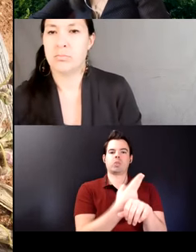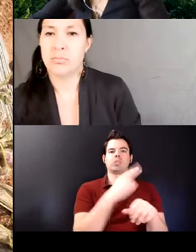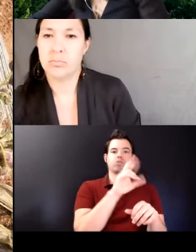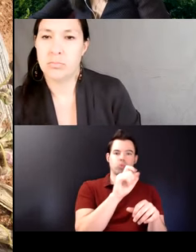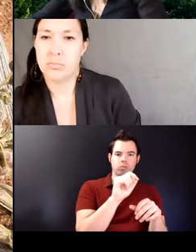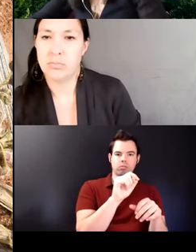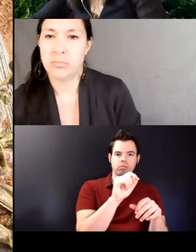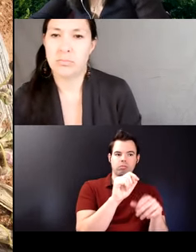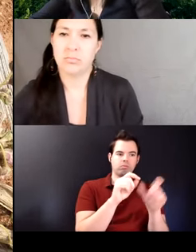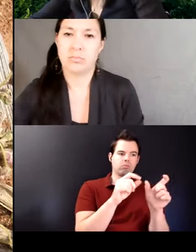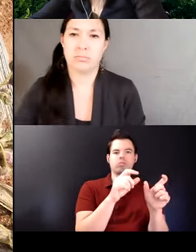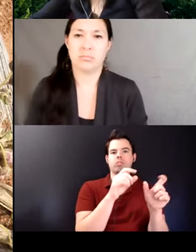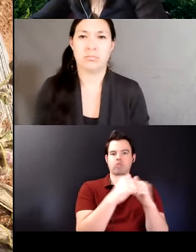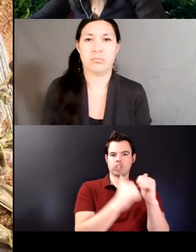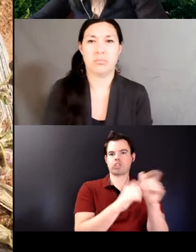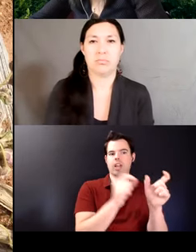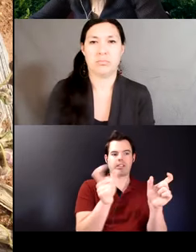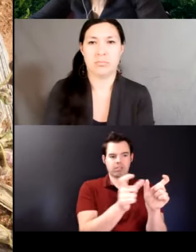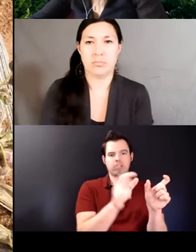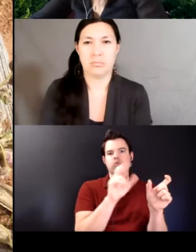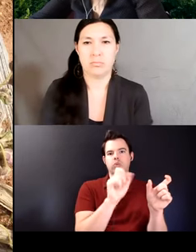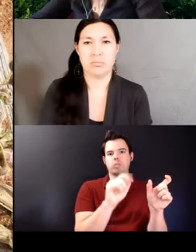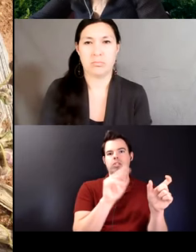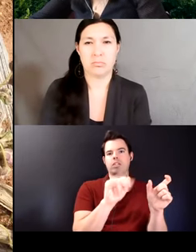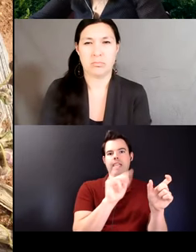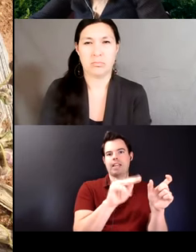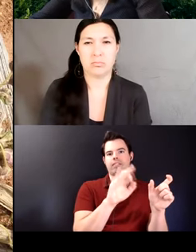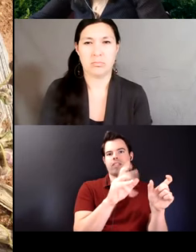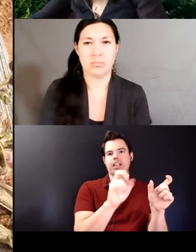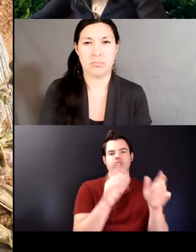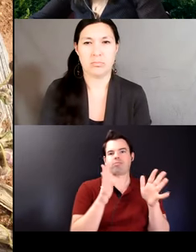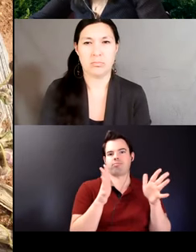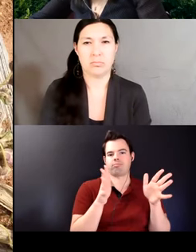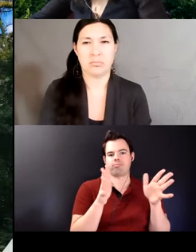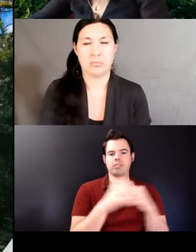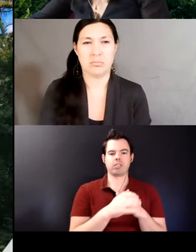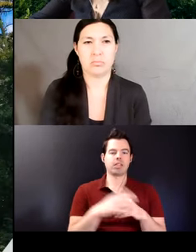16-hour corpus I examined will allow me to verify this